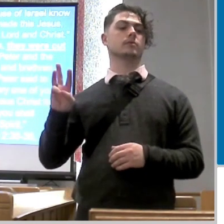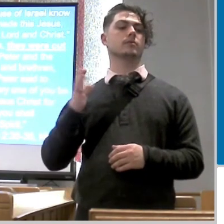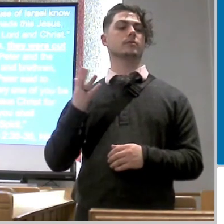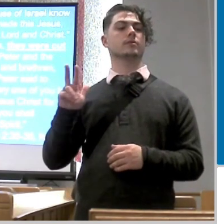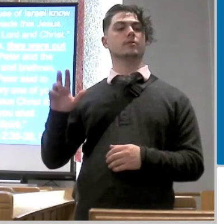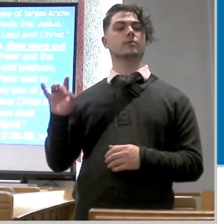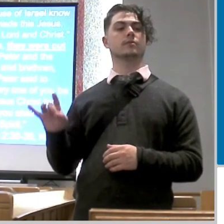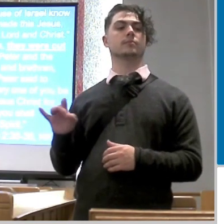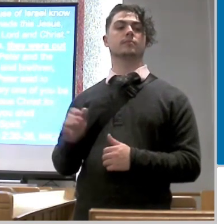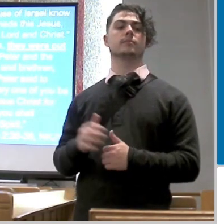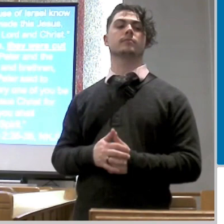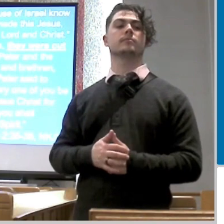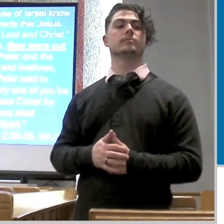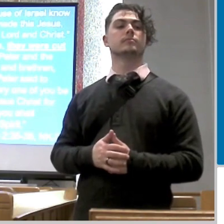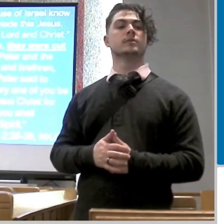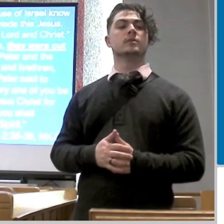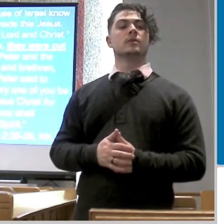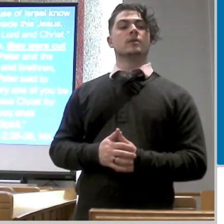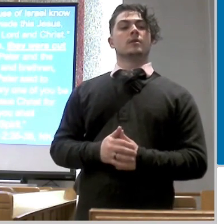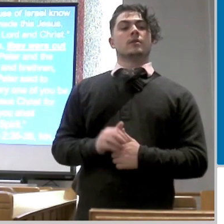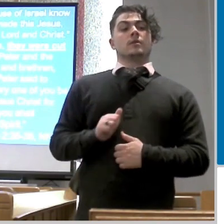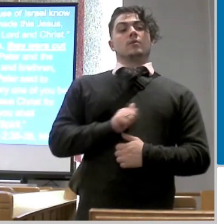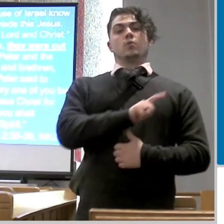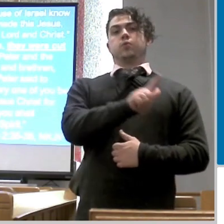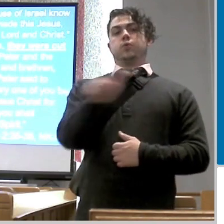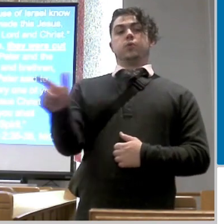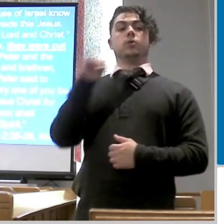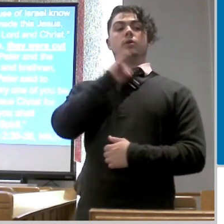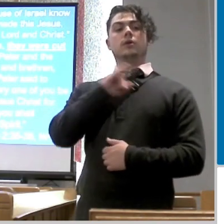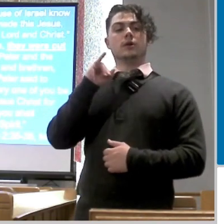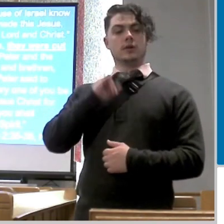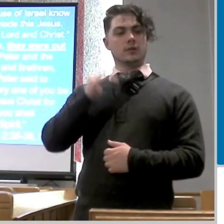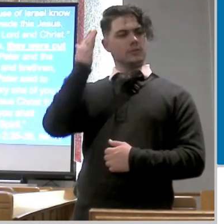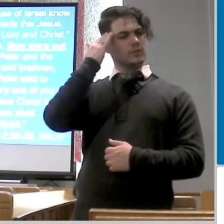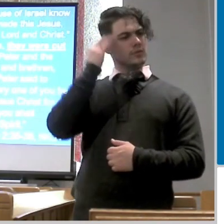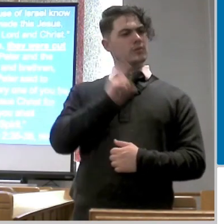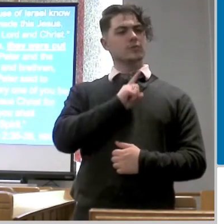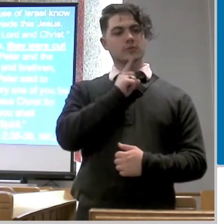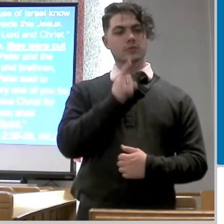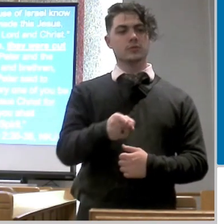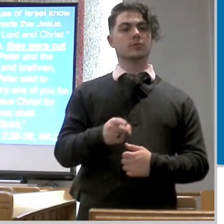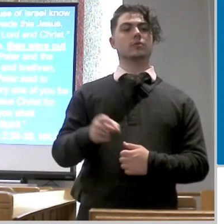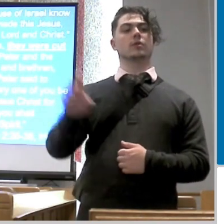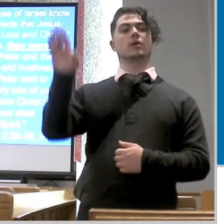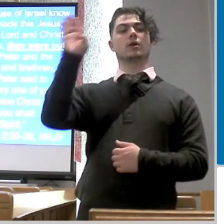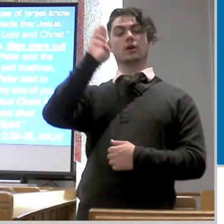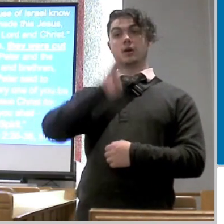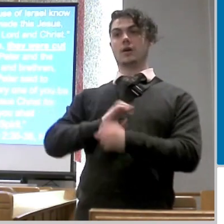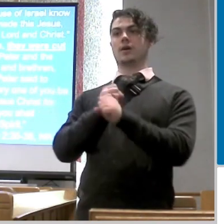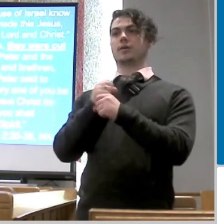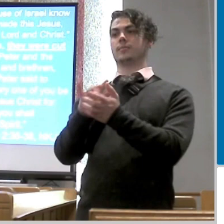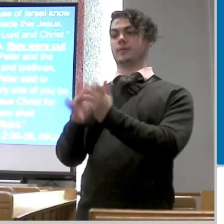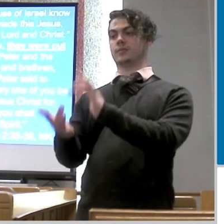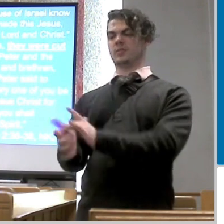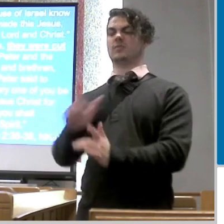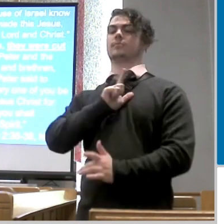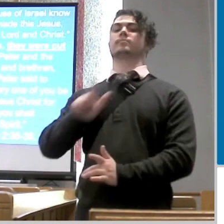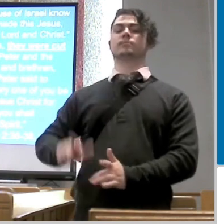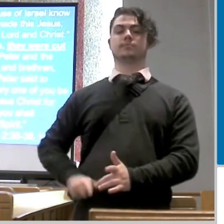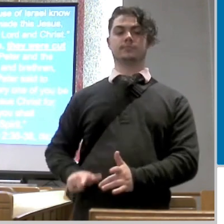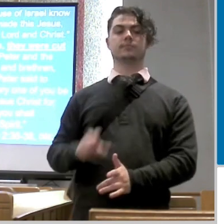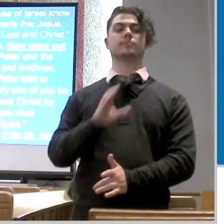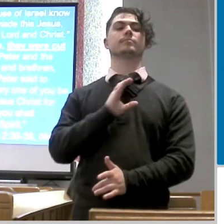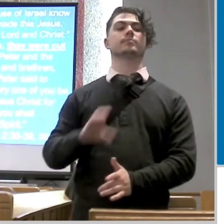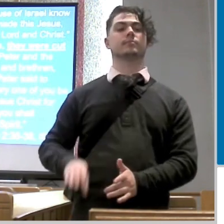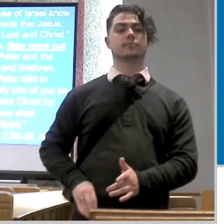says all let all the house of israel know assuredly that god has made this jesus whom you crucified both lord and christ this is